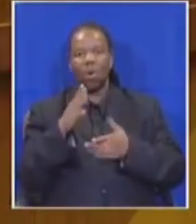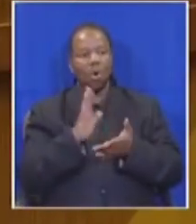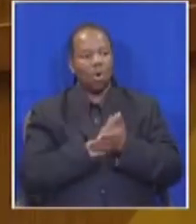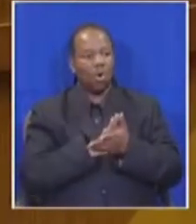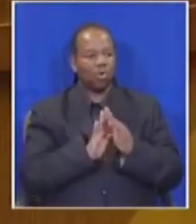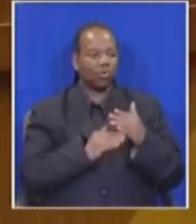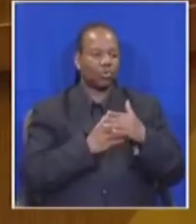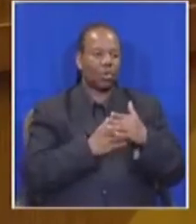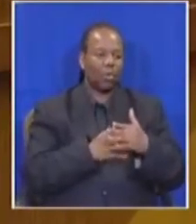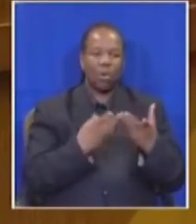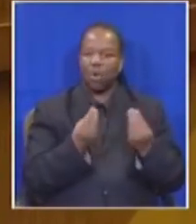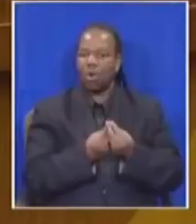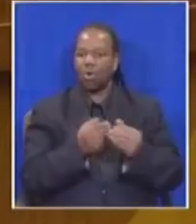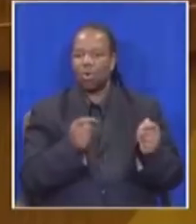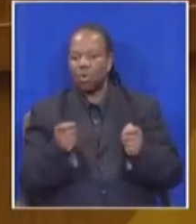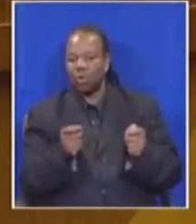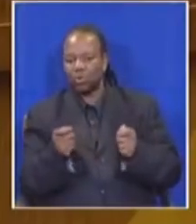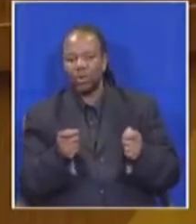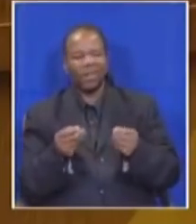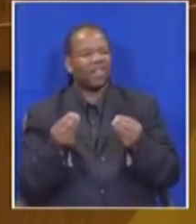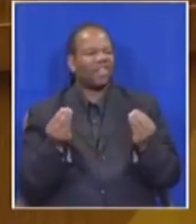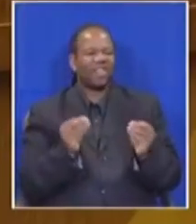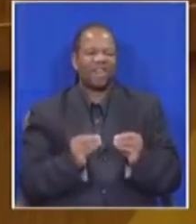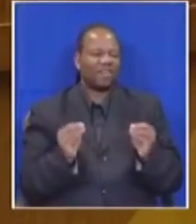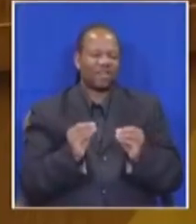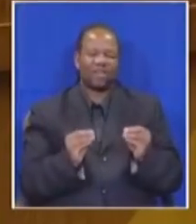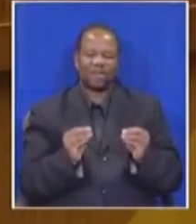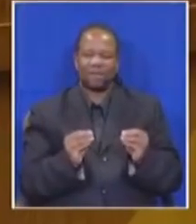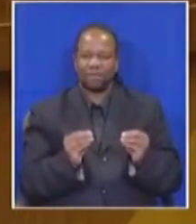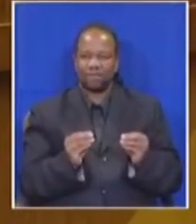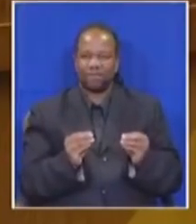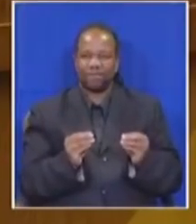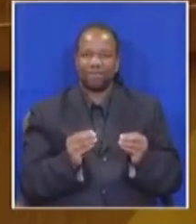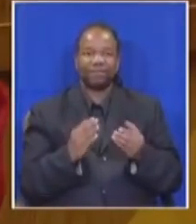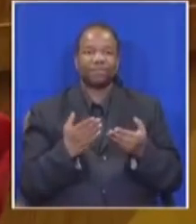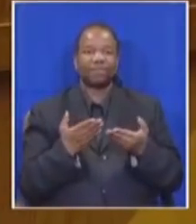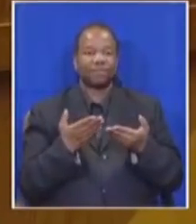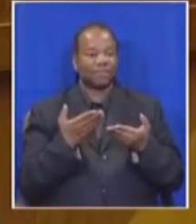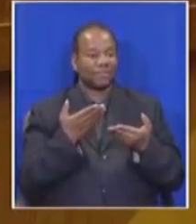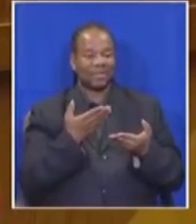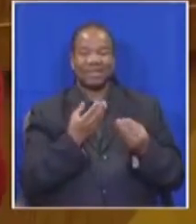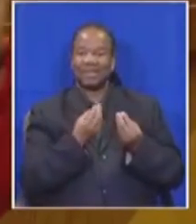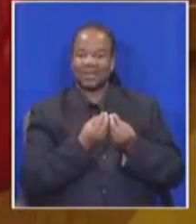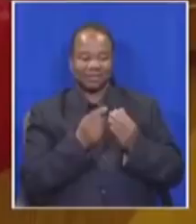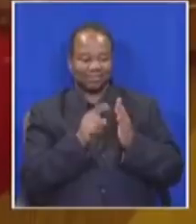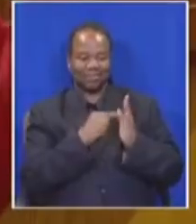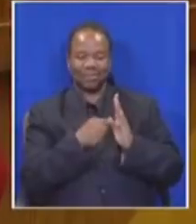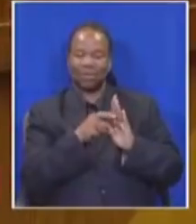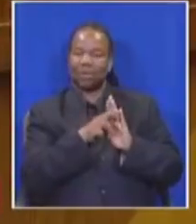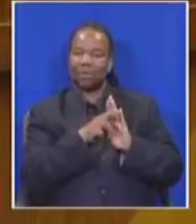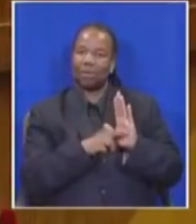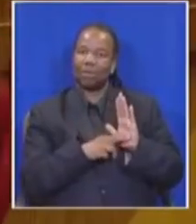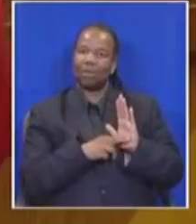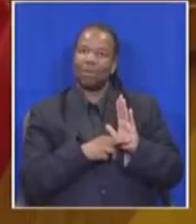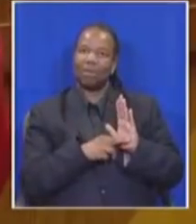it does not matter most of them they are based in the eastern